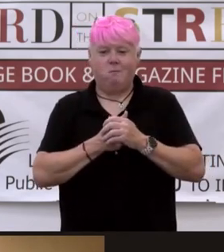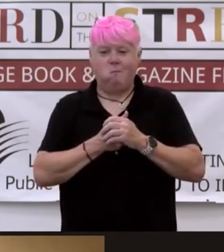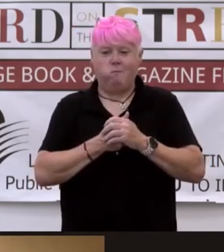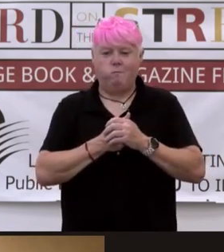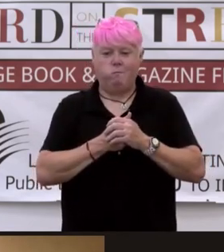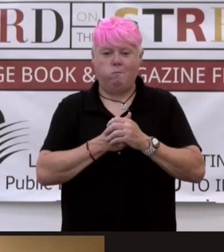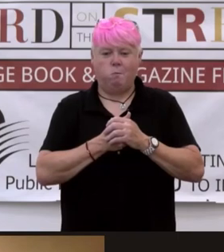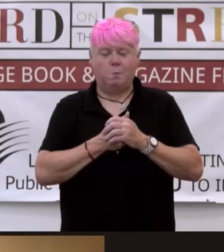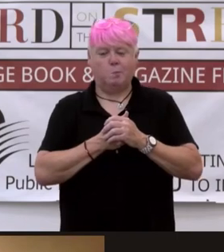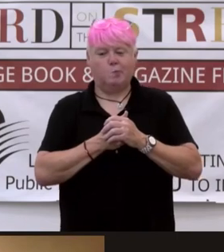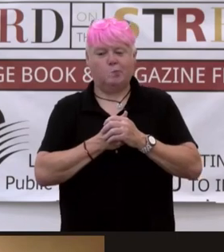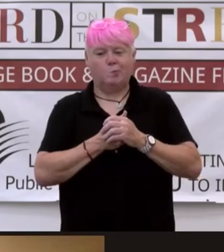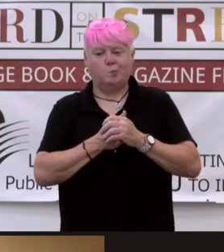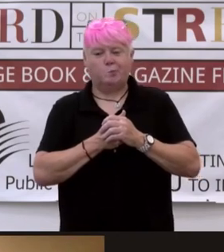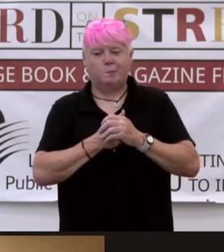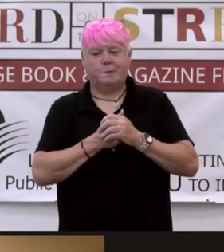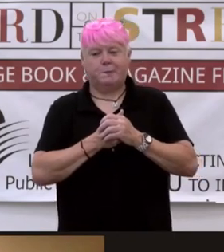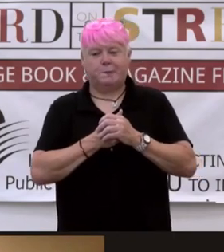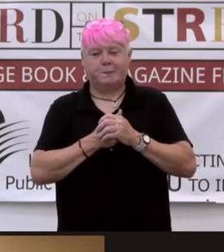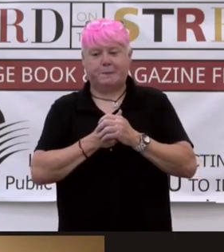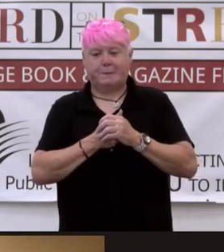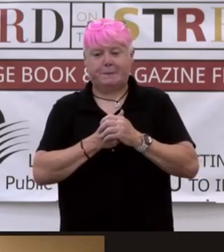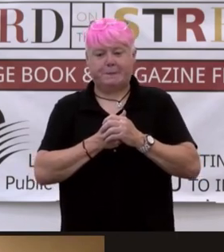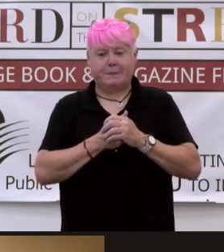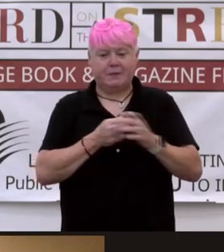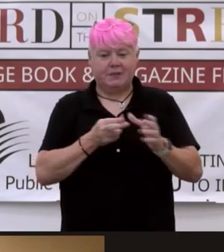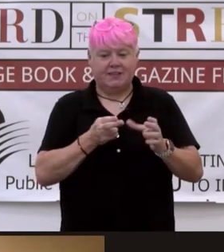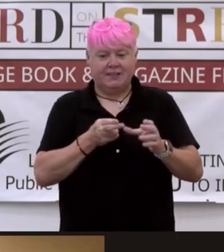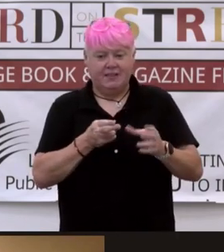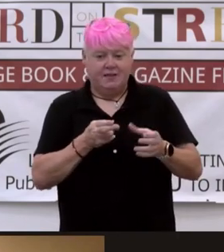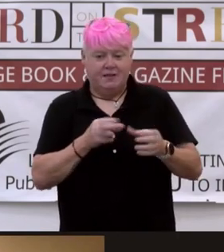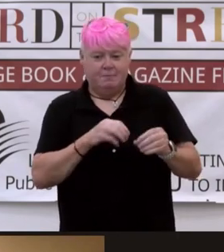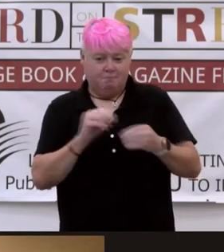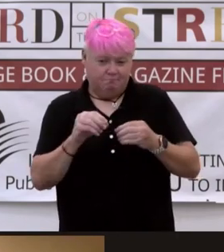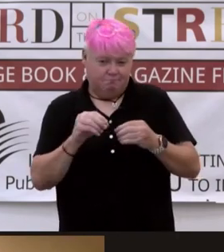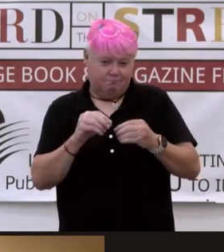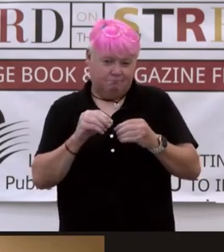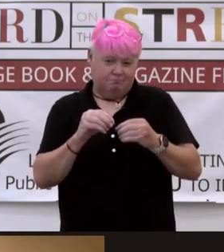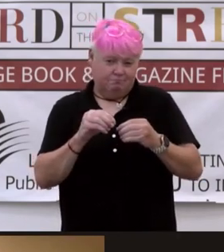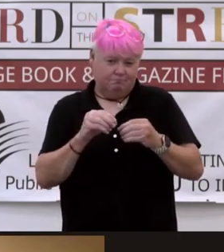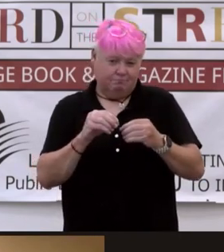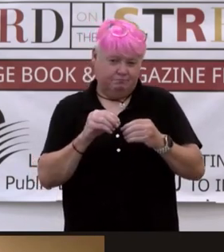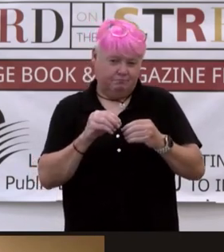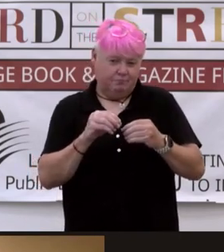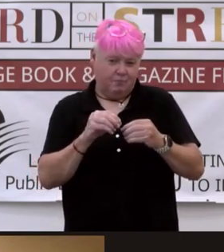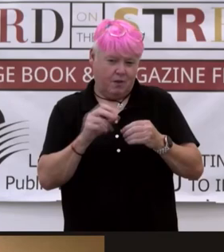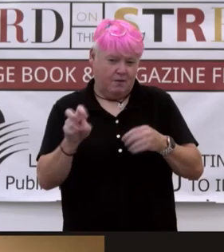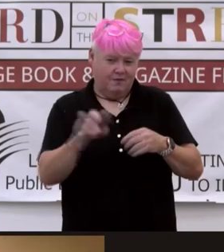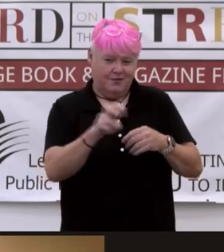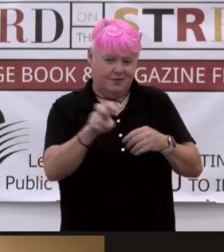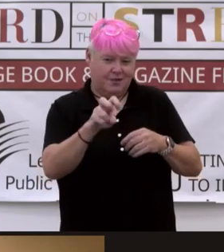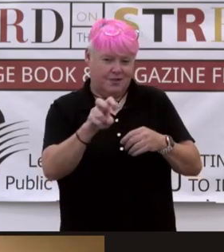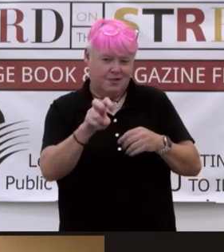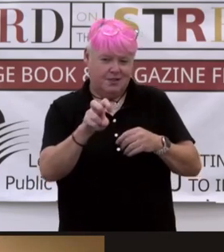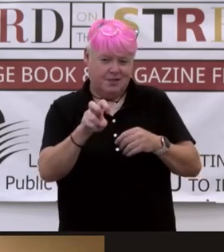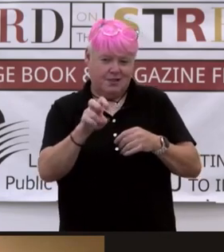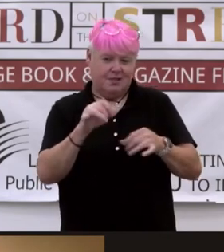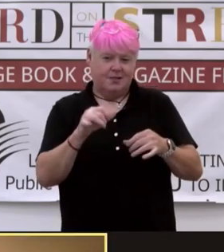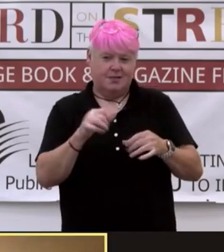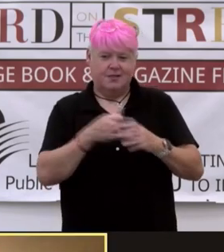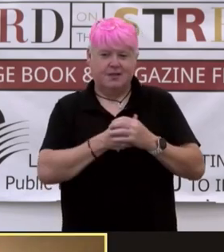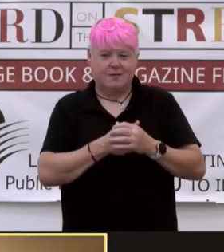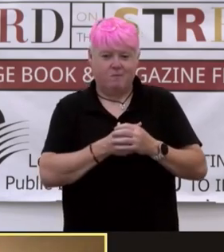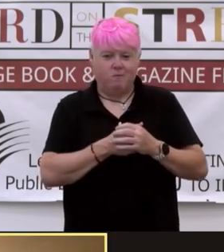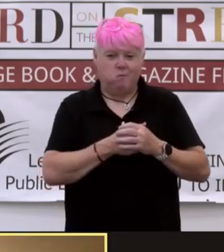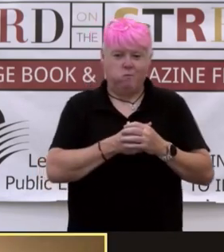Excellent. Yeah, so I guess this would have put a lot of, it would have cramped your book touring style. This whole